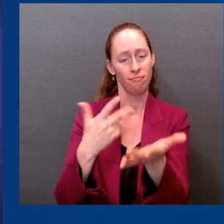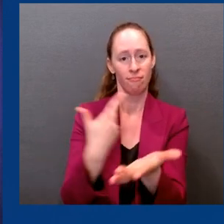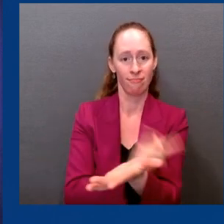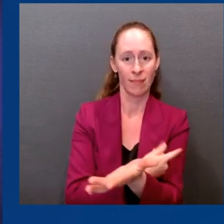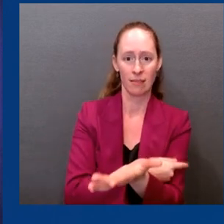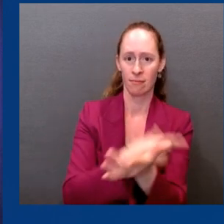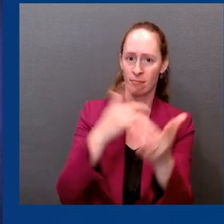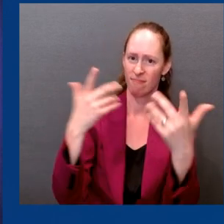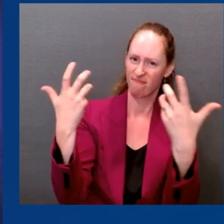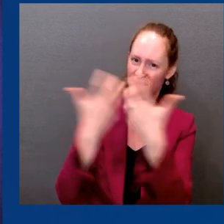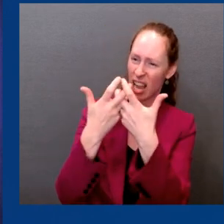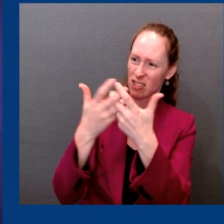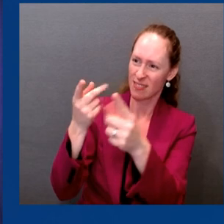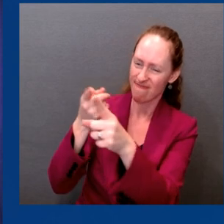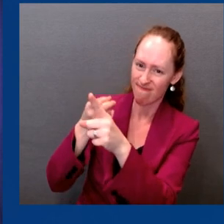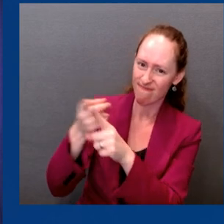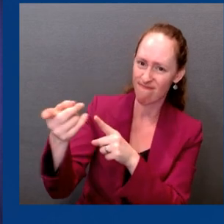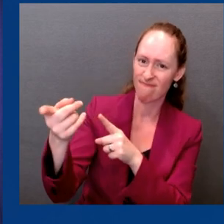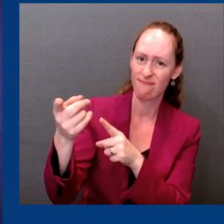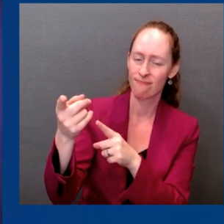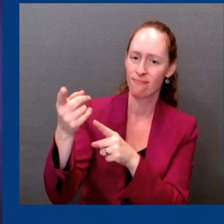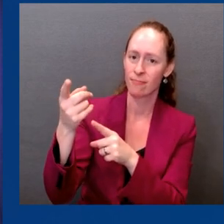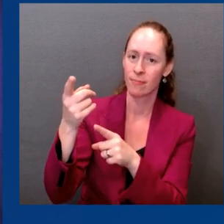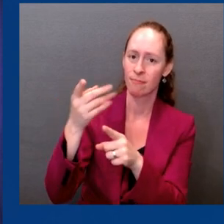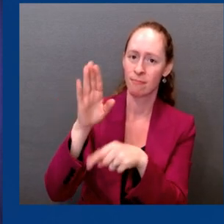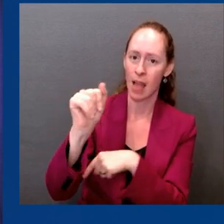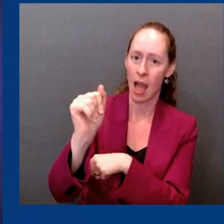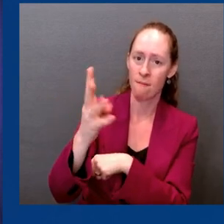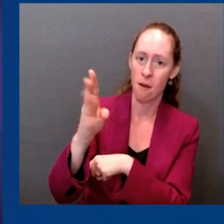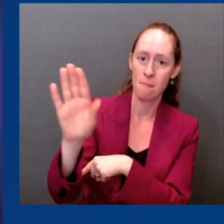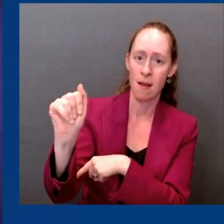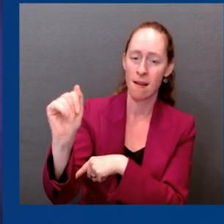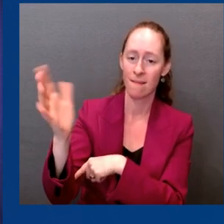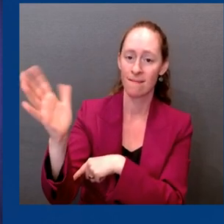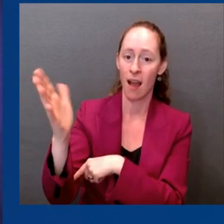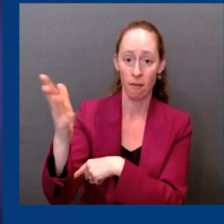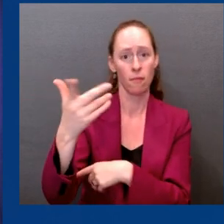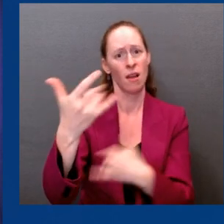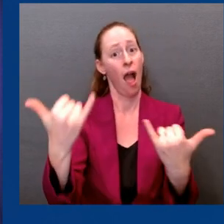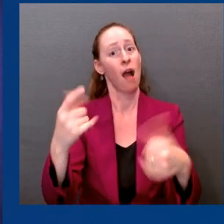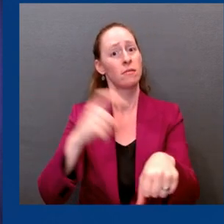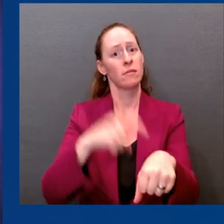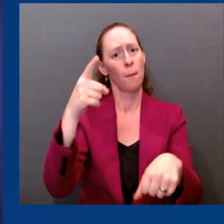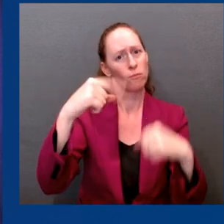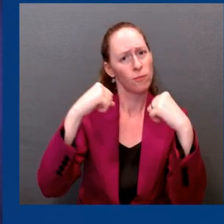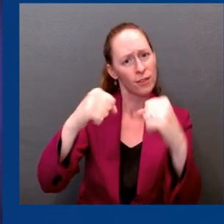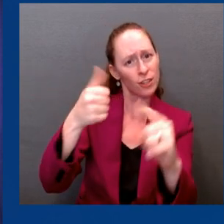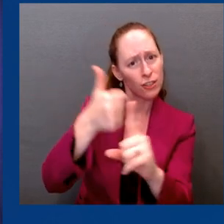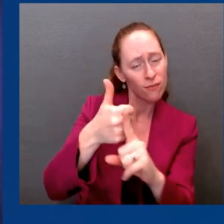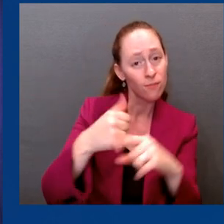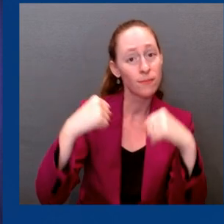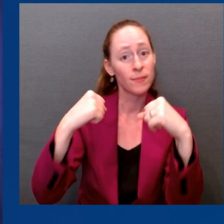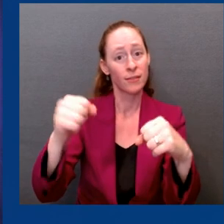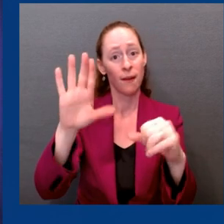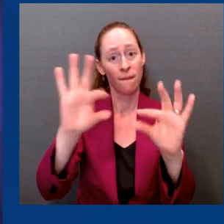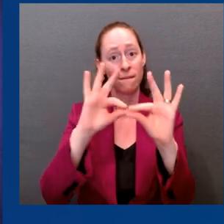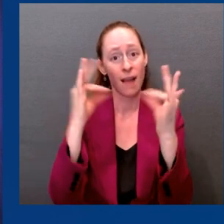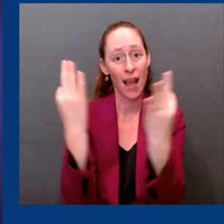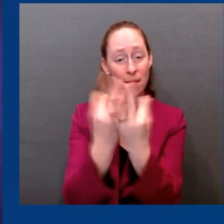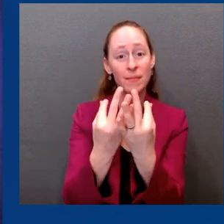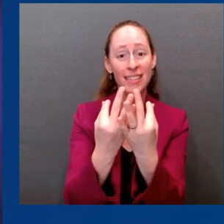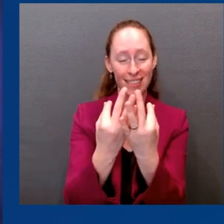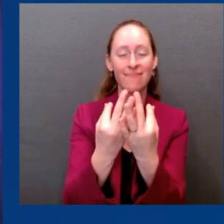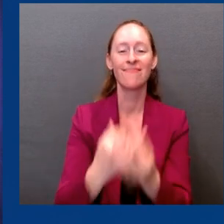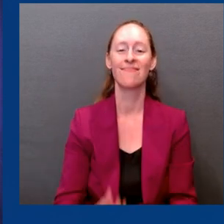loved ones. And if people step up and do what is necessary, we can get through this fall and winter with far less suffering, far less